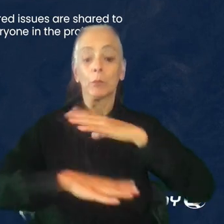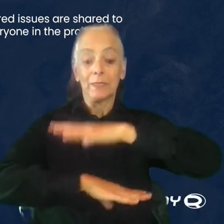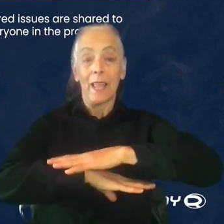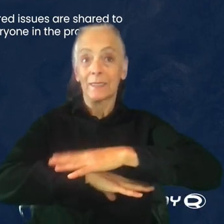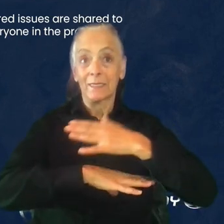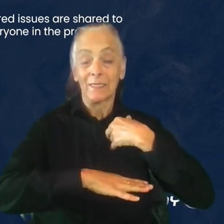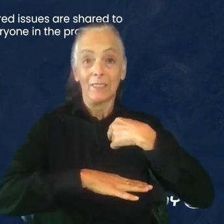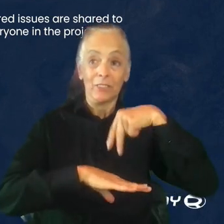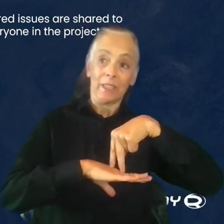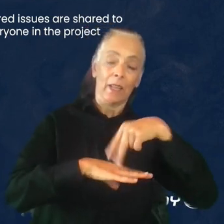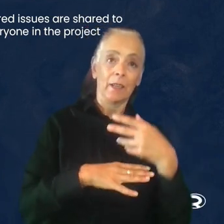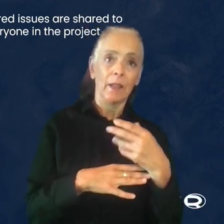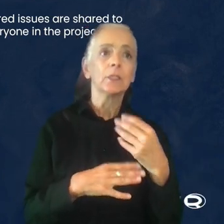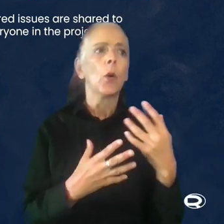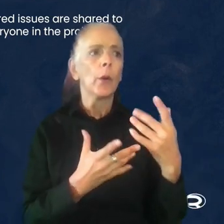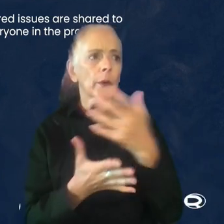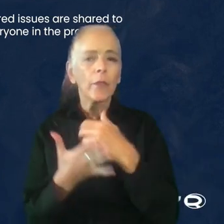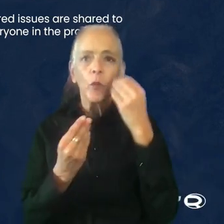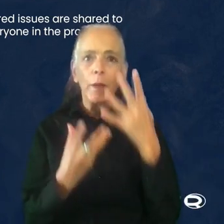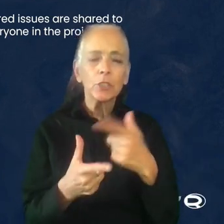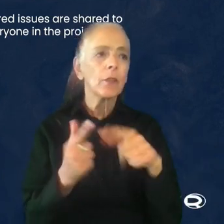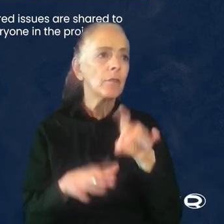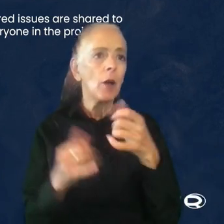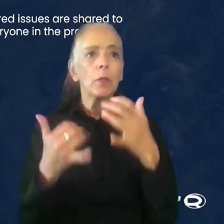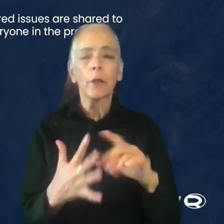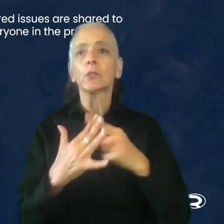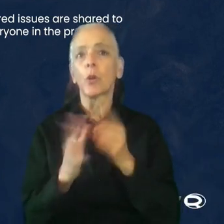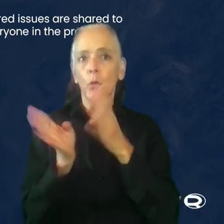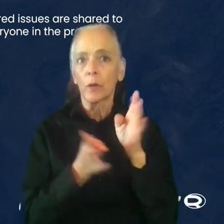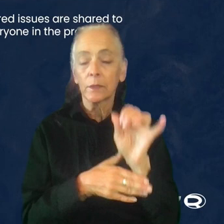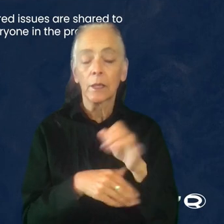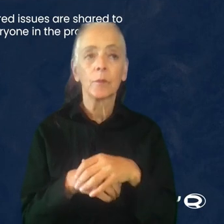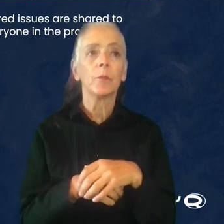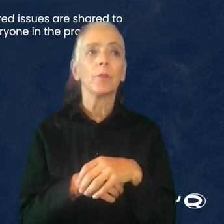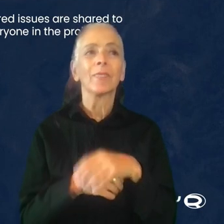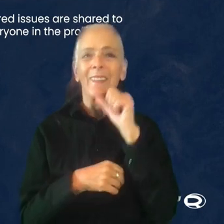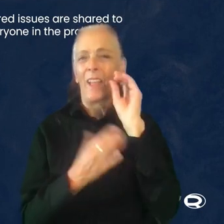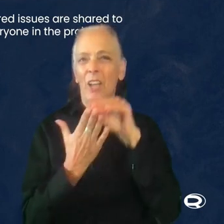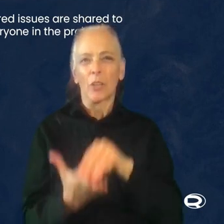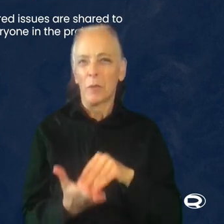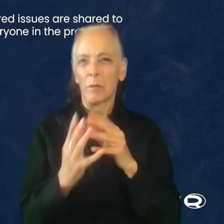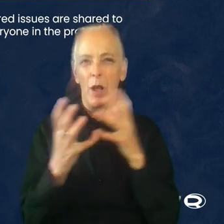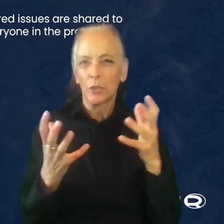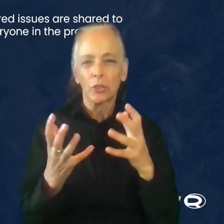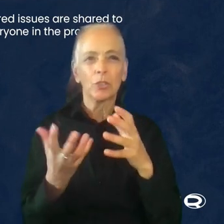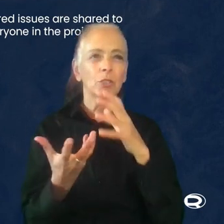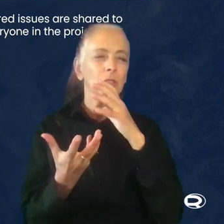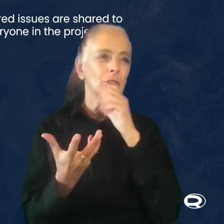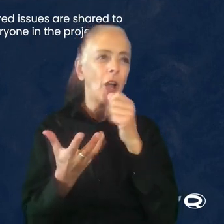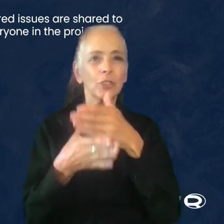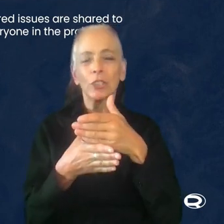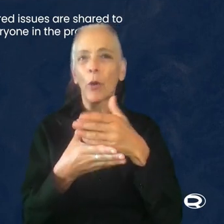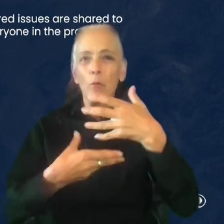got and crafted the test, found some players and started organizing this. It wasn't documented much. I wasn't sharing research briefs.